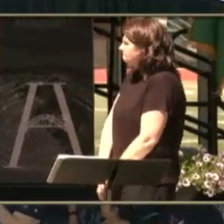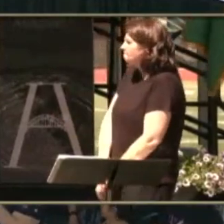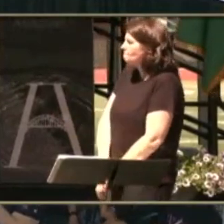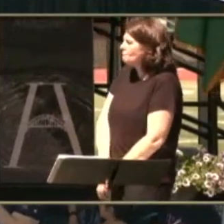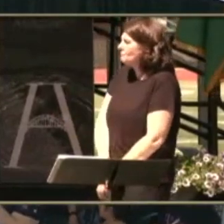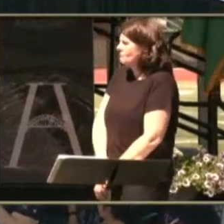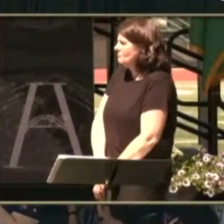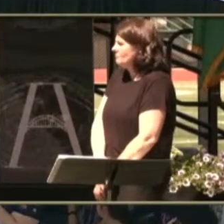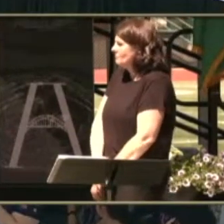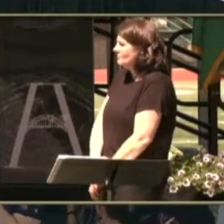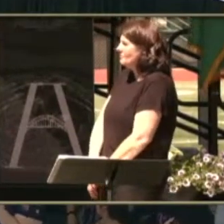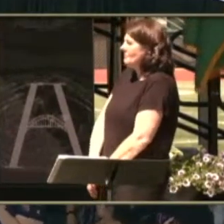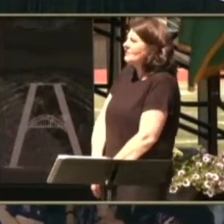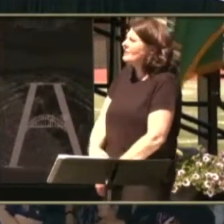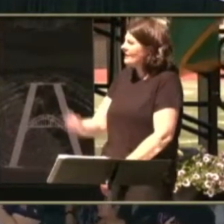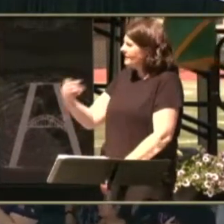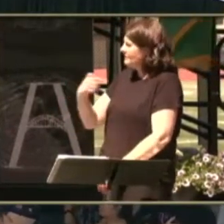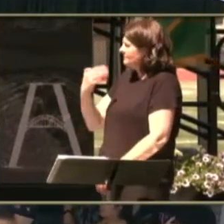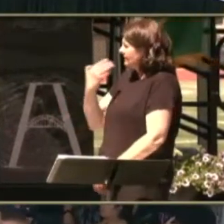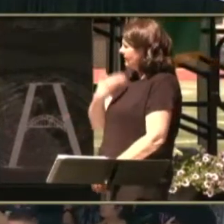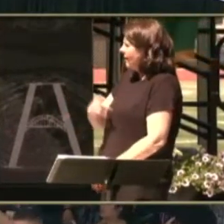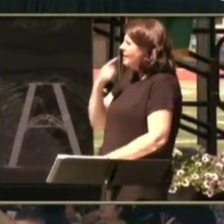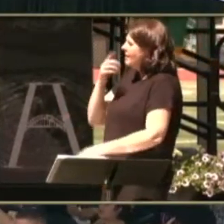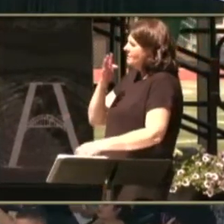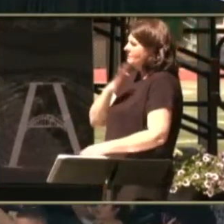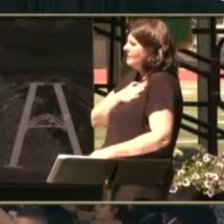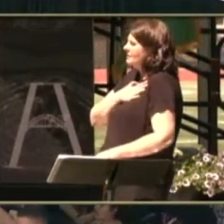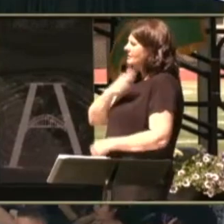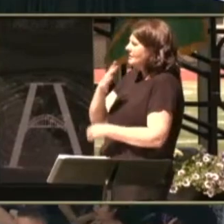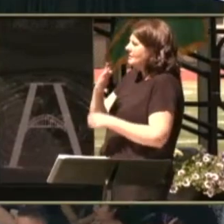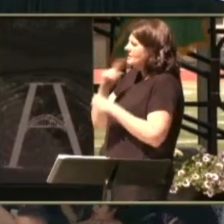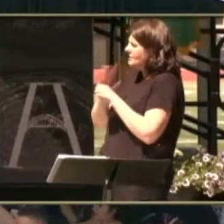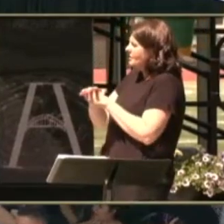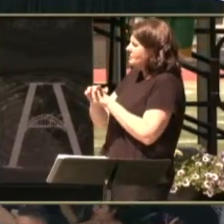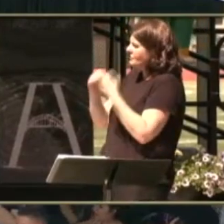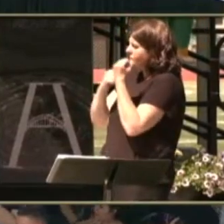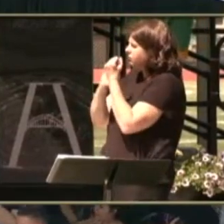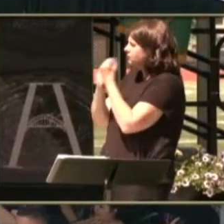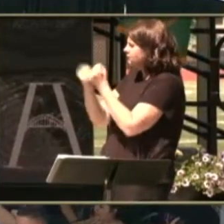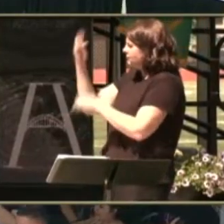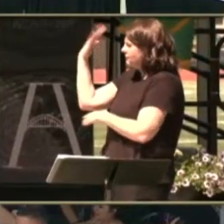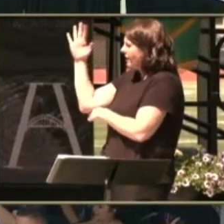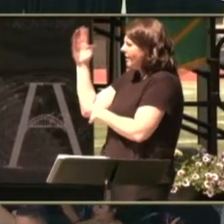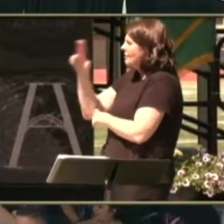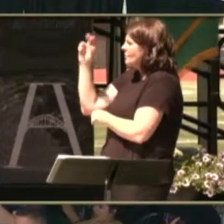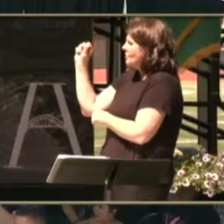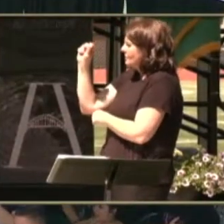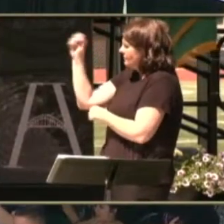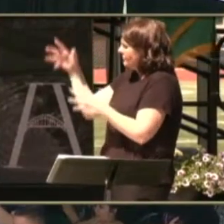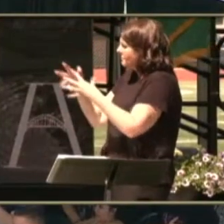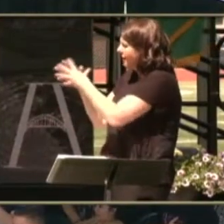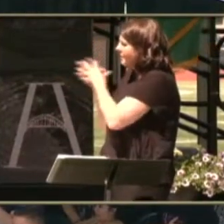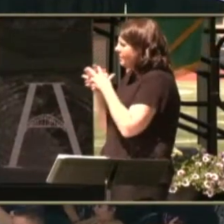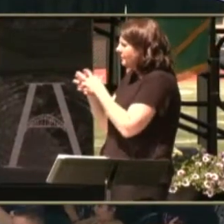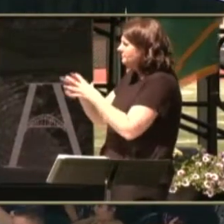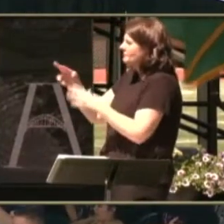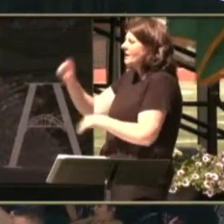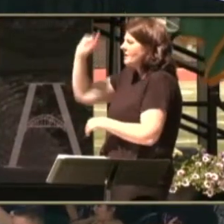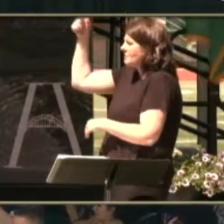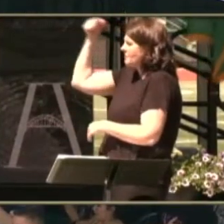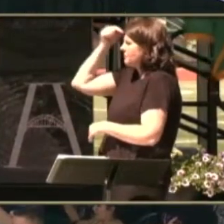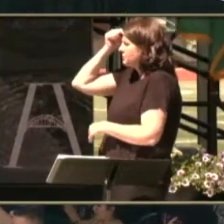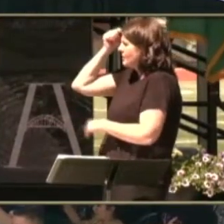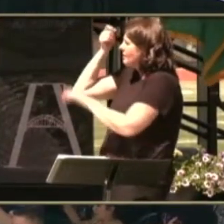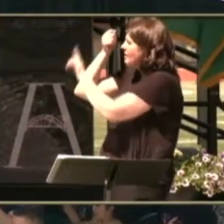i pledge allegiance to the flag of the united states of america and to the republic